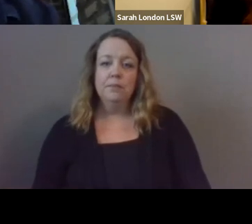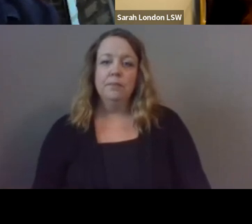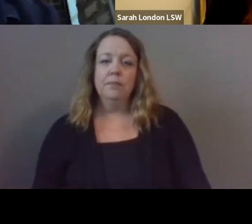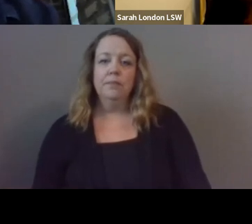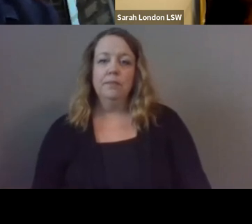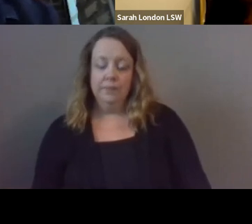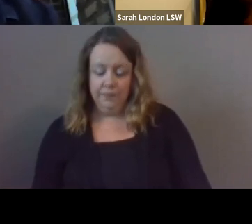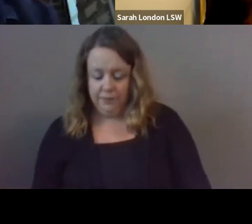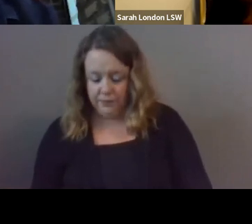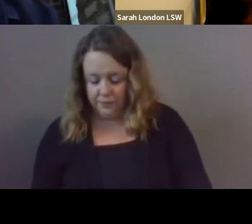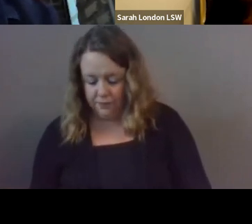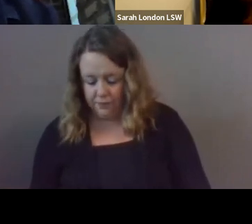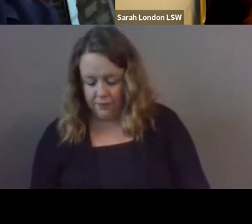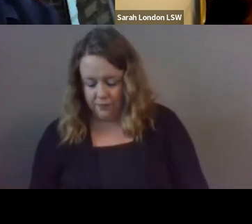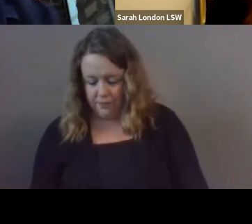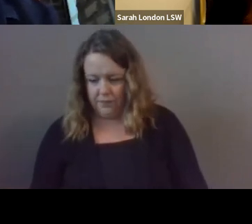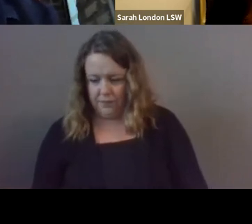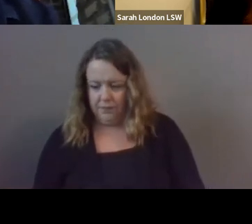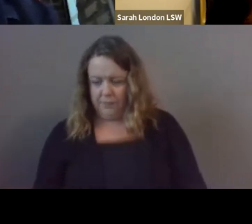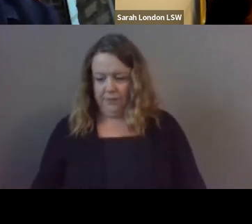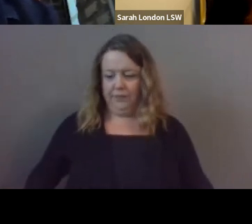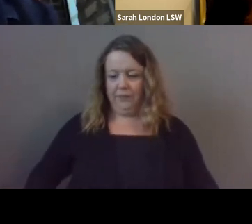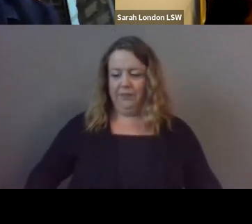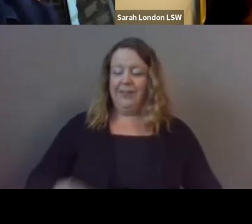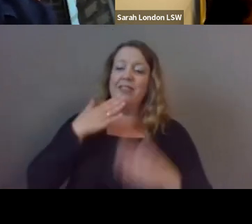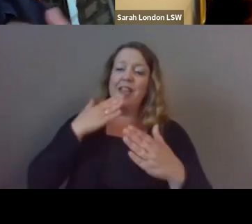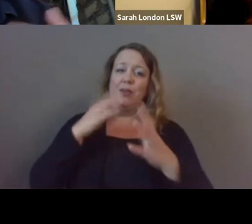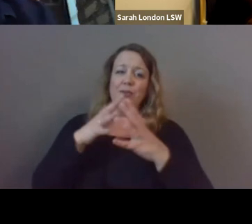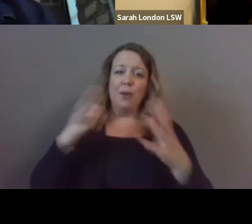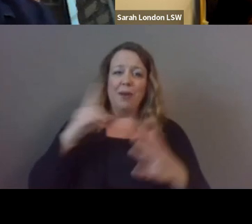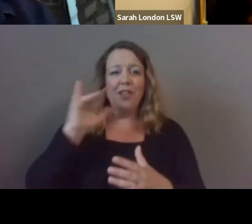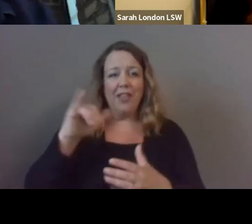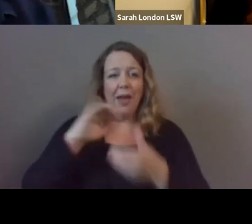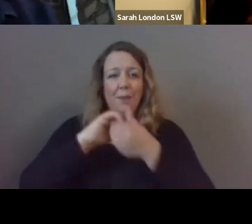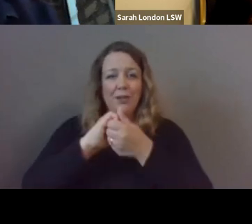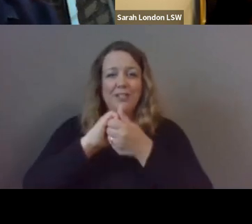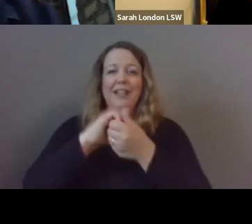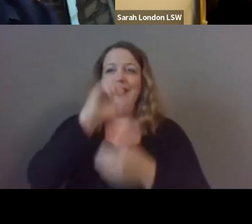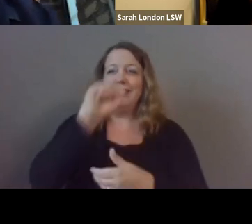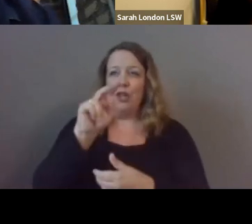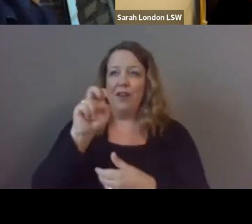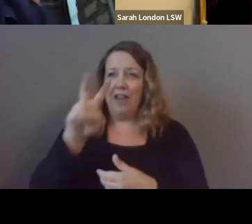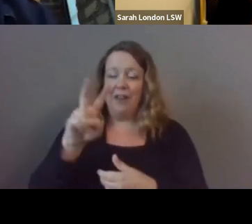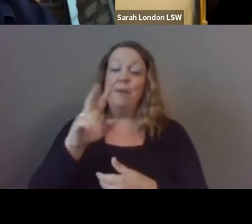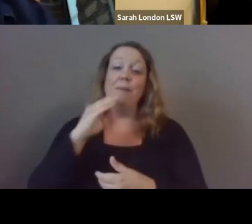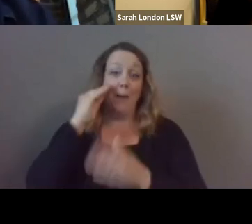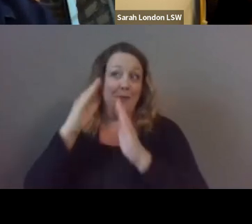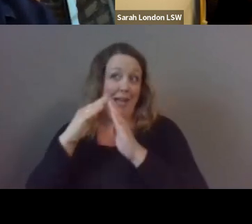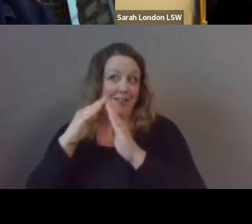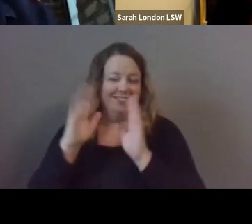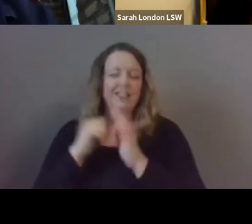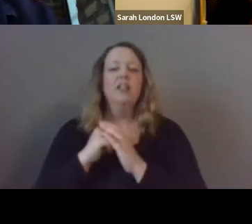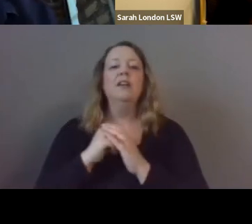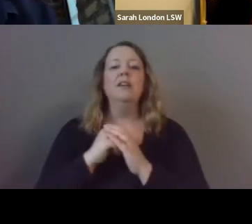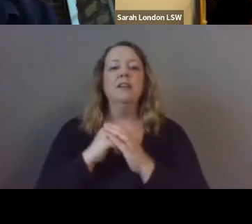that insight andy and such a unique and important partnership that's making a difference in southern nevada my hometown um sarah i'm gonna uh pass the next